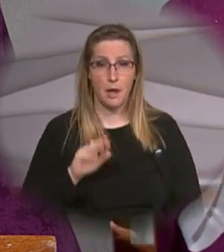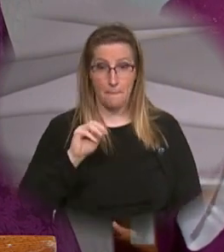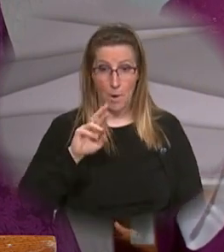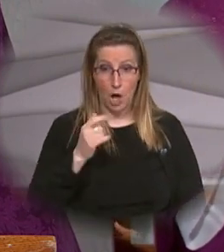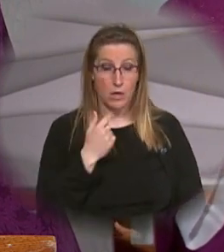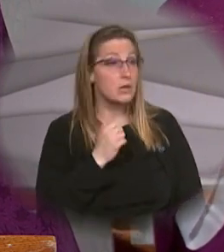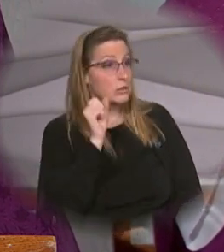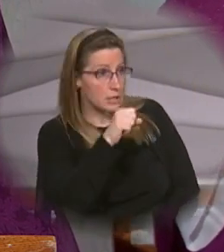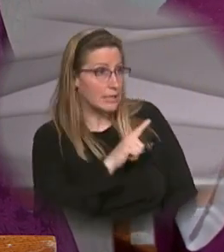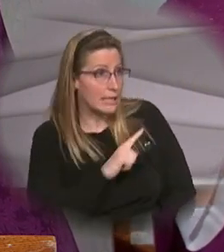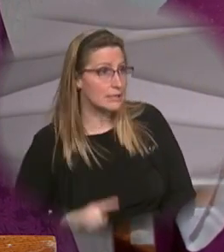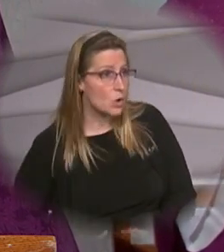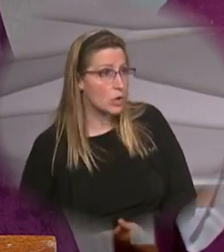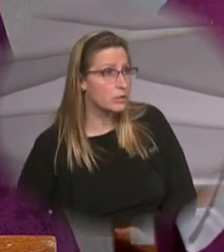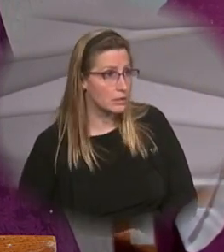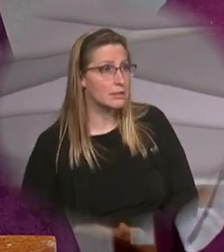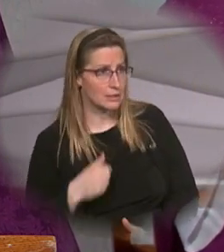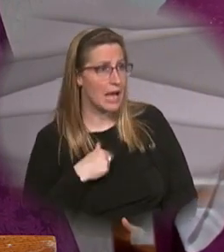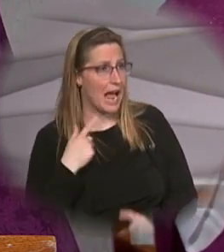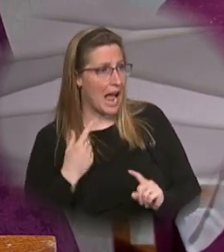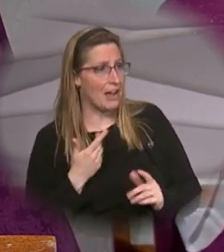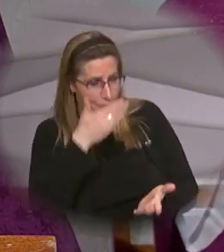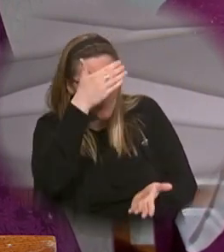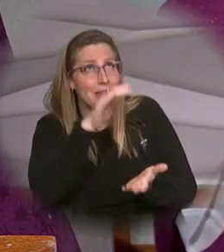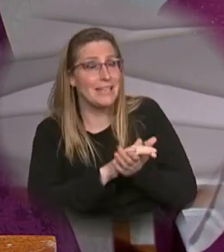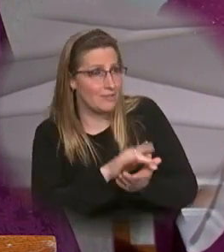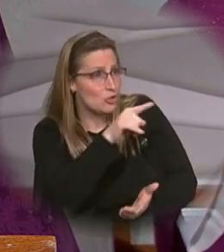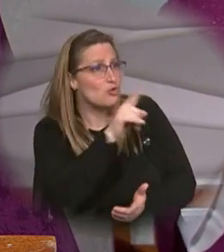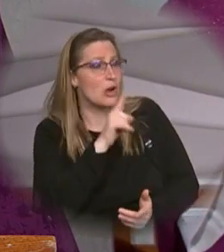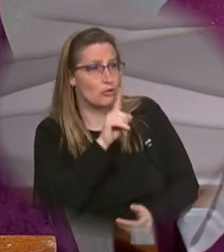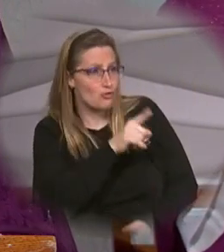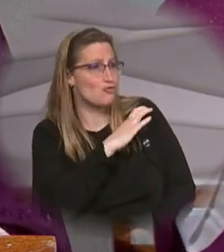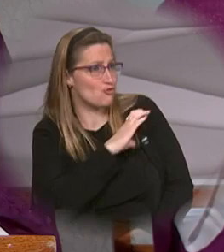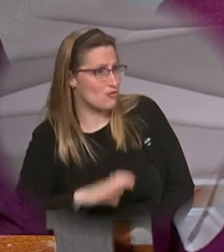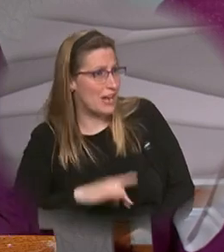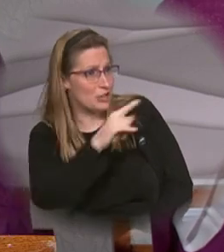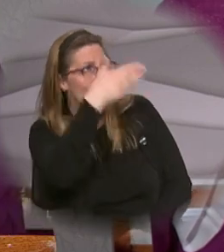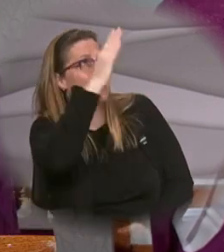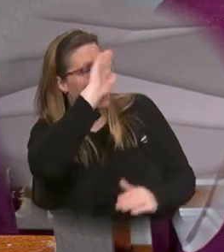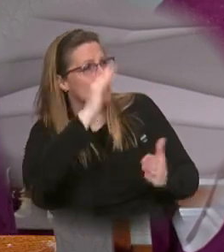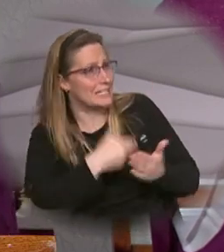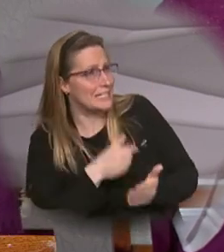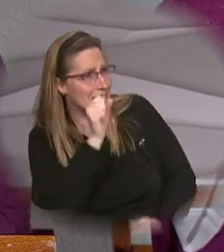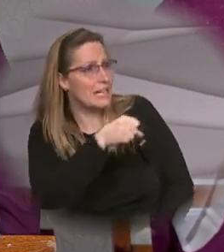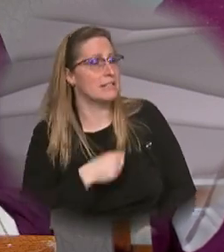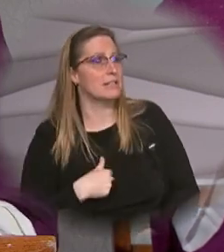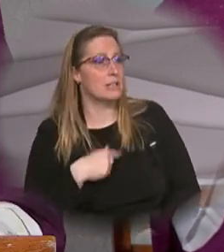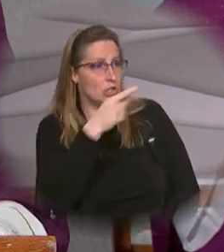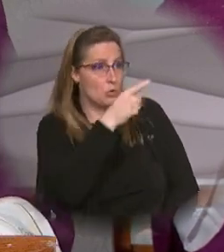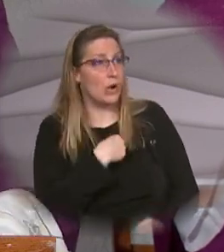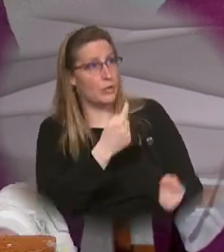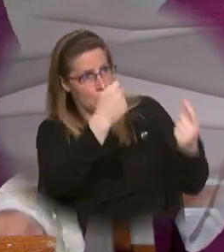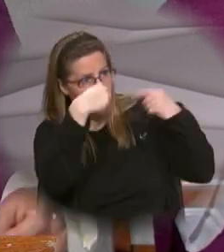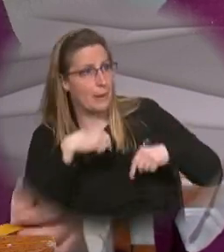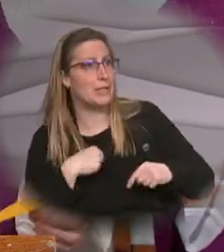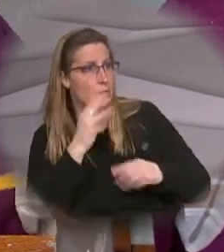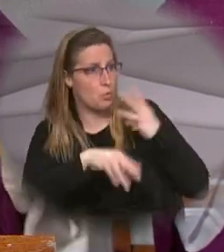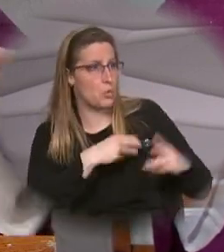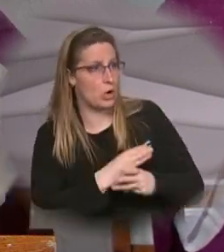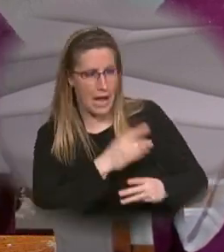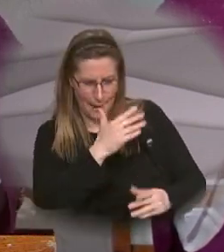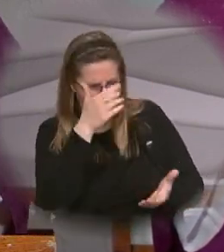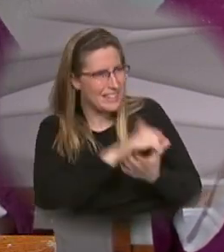said to him yes Lord I have come to believe that you are the Christ the Son of God the one who is coming into the world